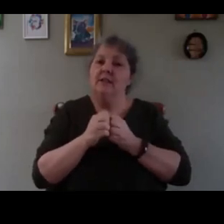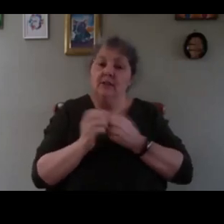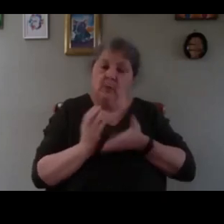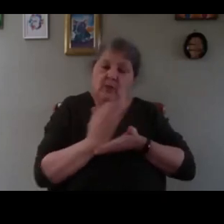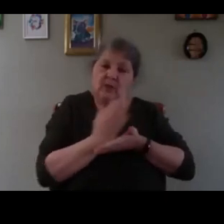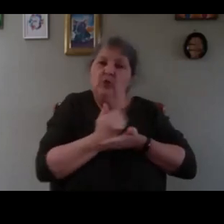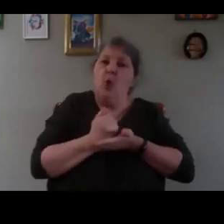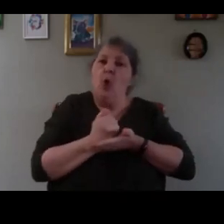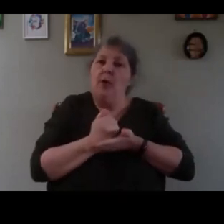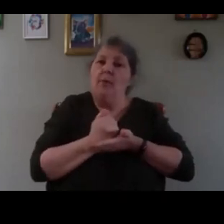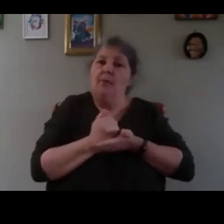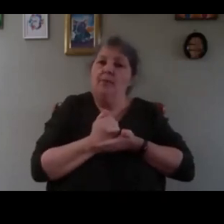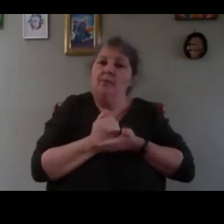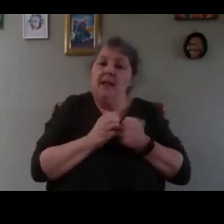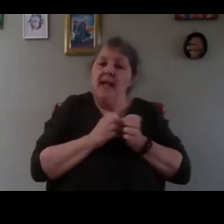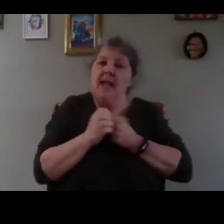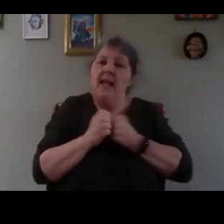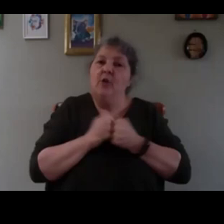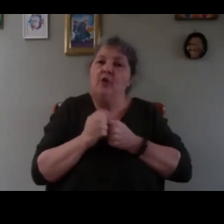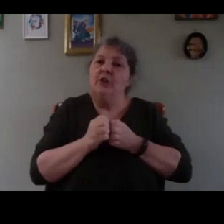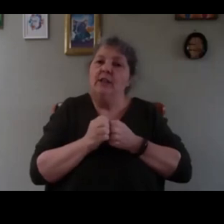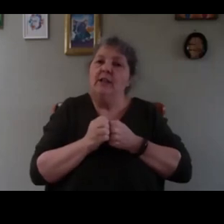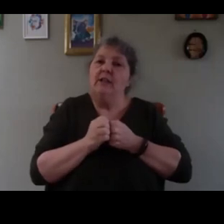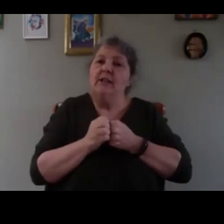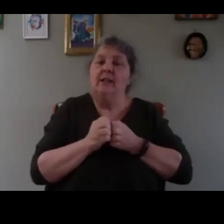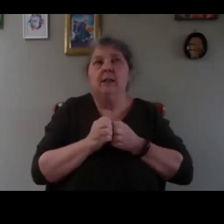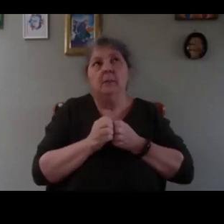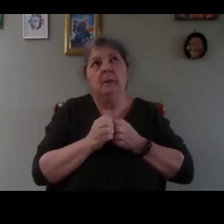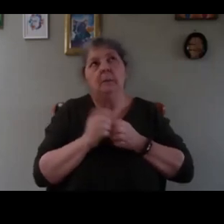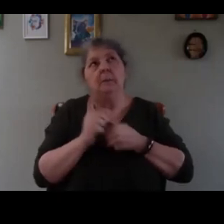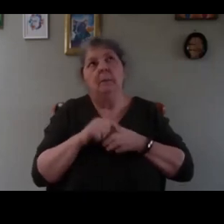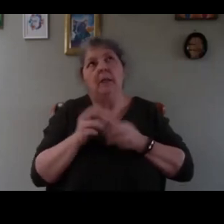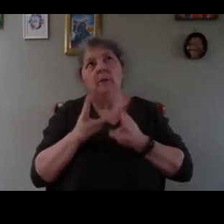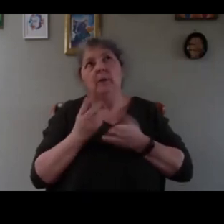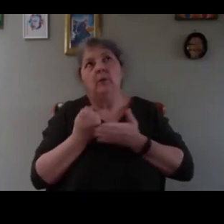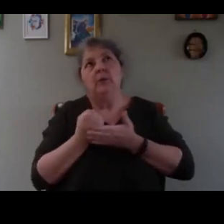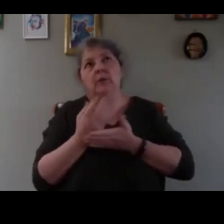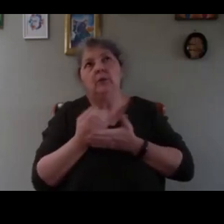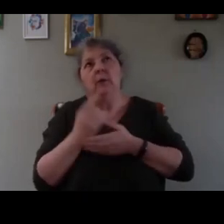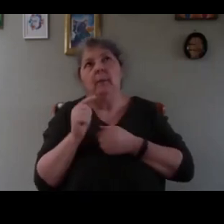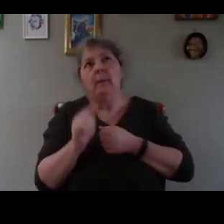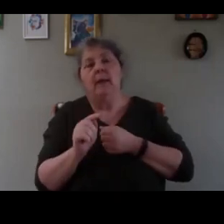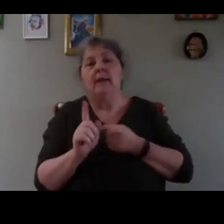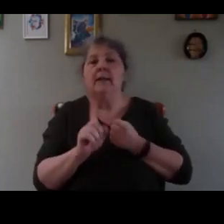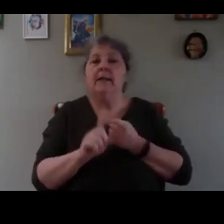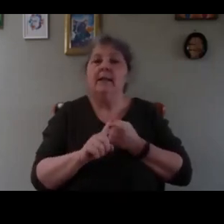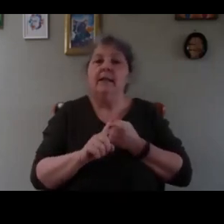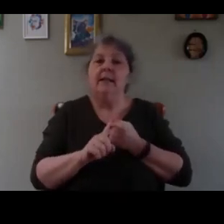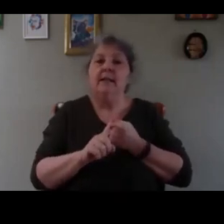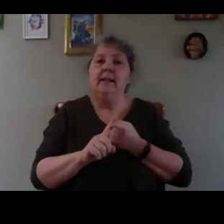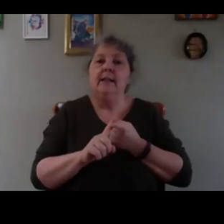store that would be the best verb to describe it and then can release it